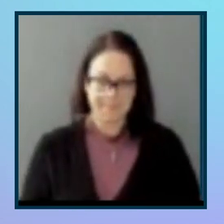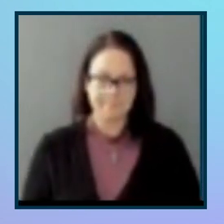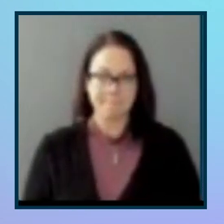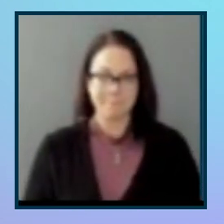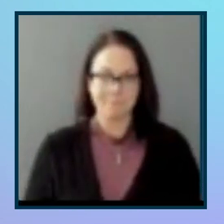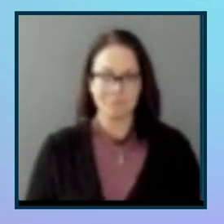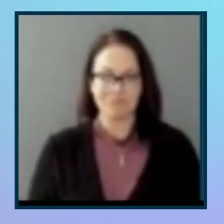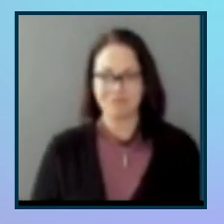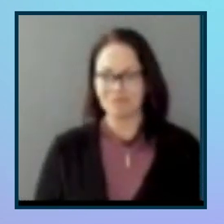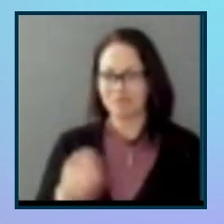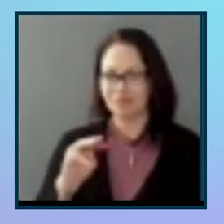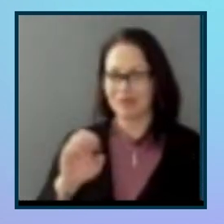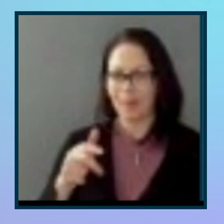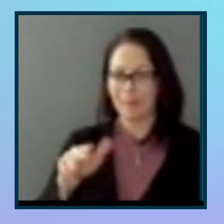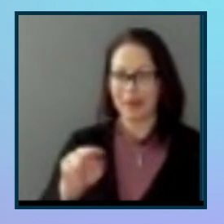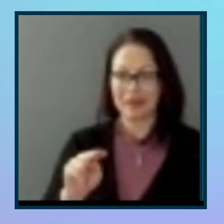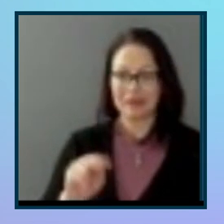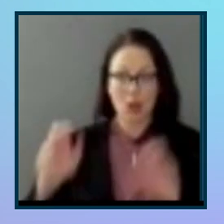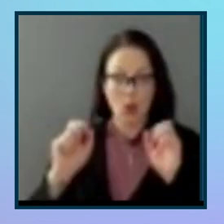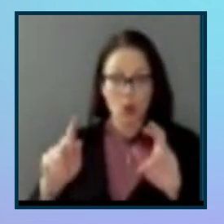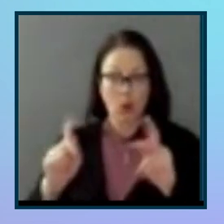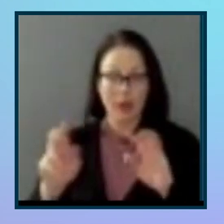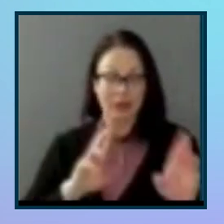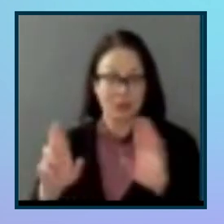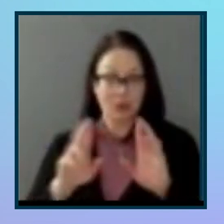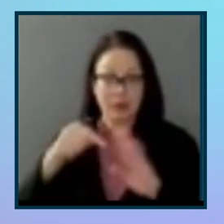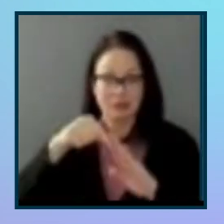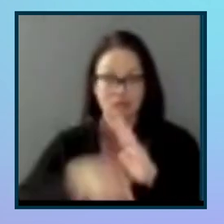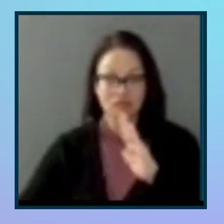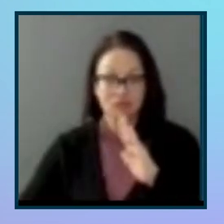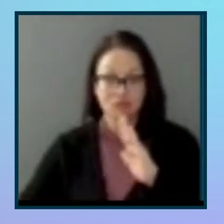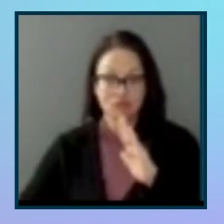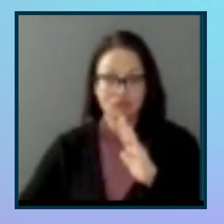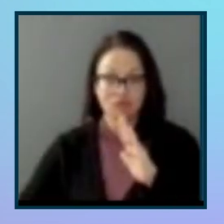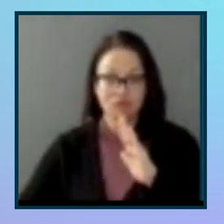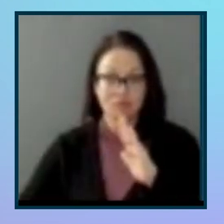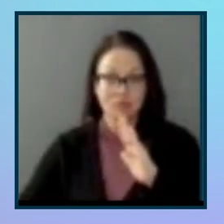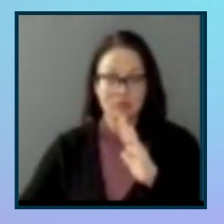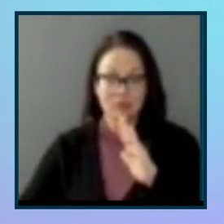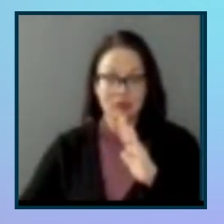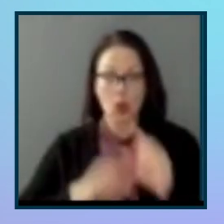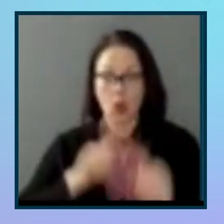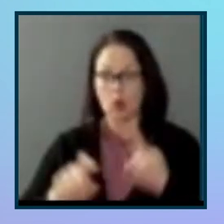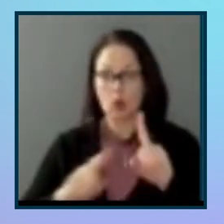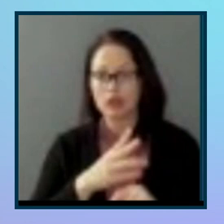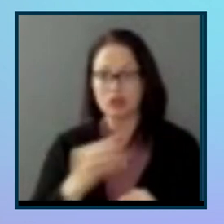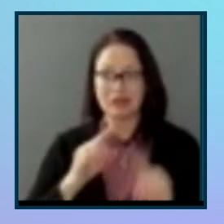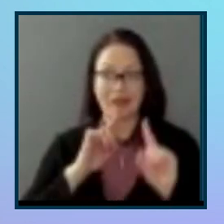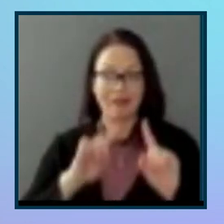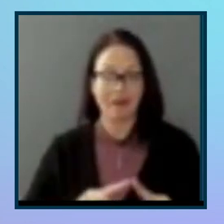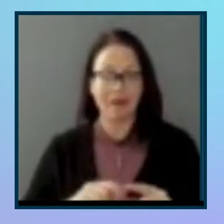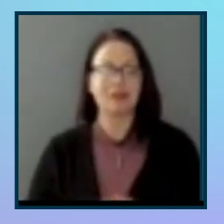Okay. So we should be ready to dive right into Q&A. And there's been lots of interesting questions